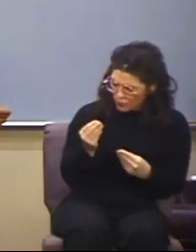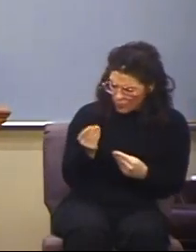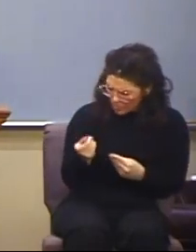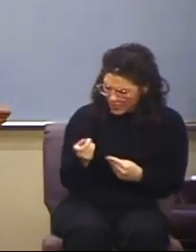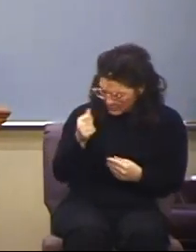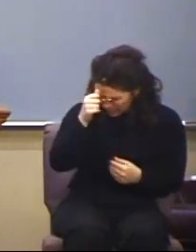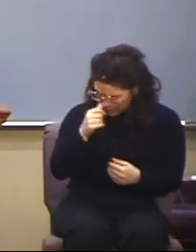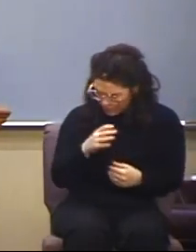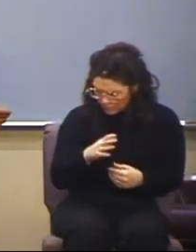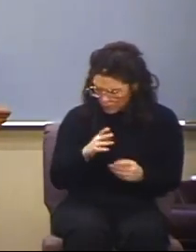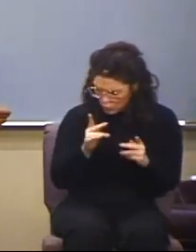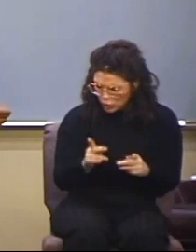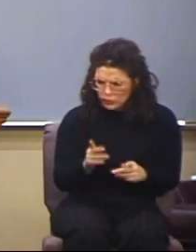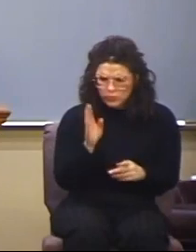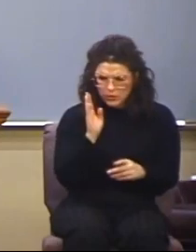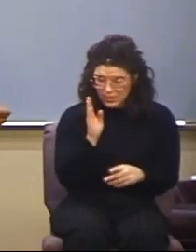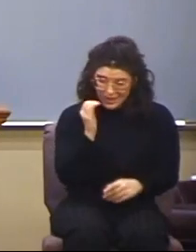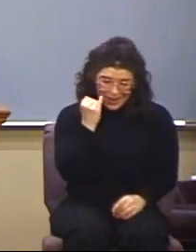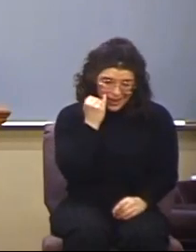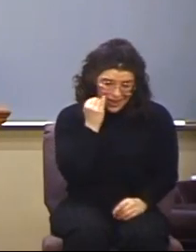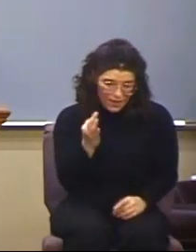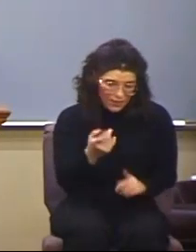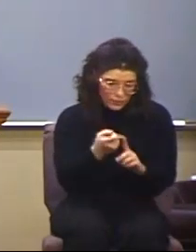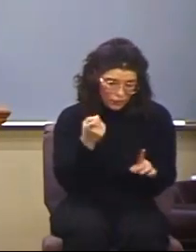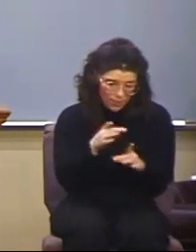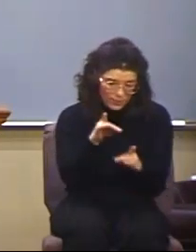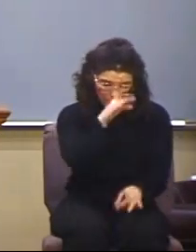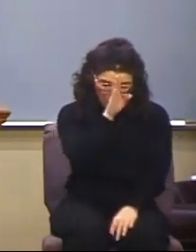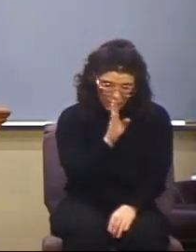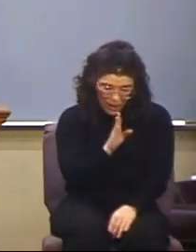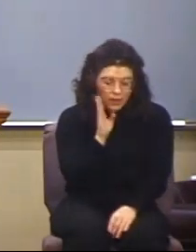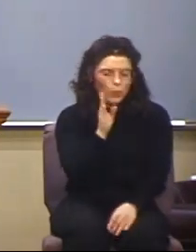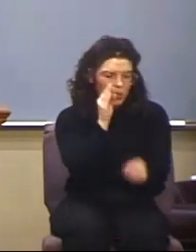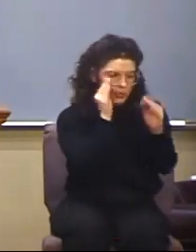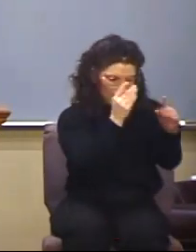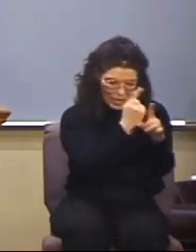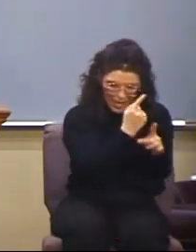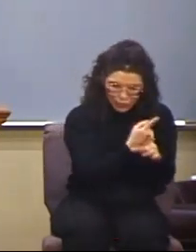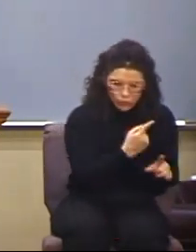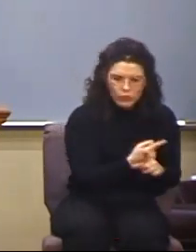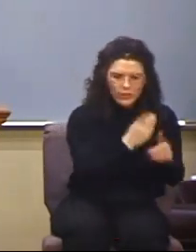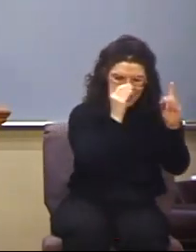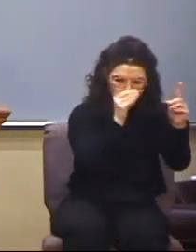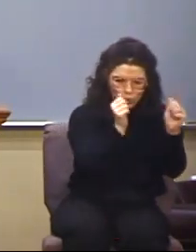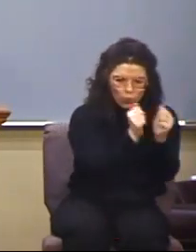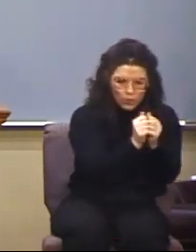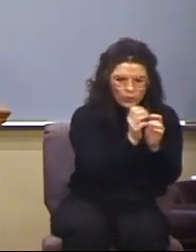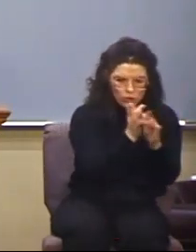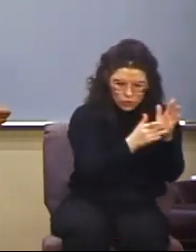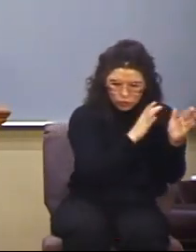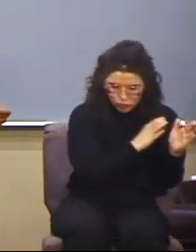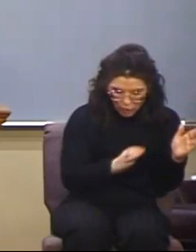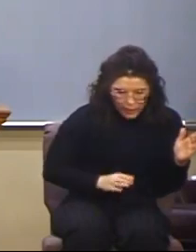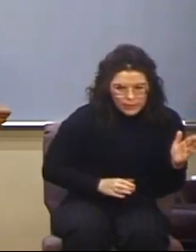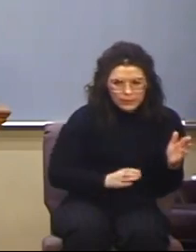doctrine regarding the person of Jesus Christ. By the way, what exactly is going on in verses 1 and 2? Very quickly, again, we